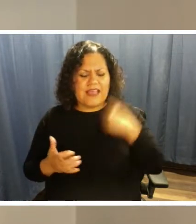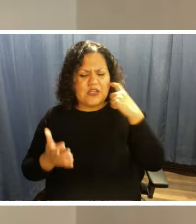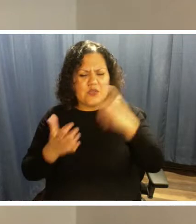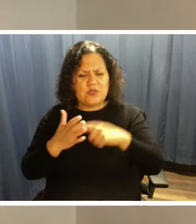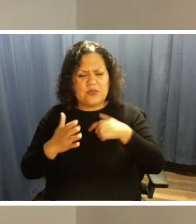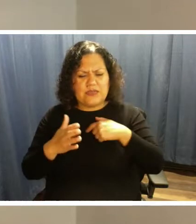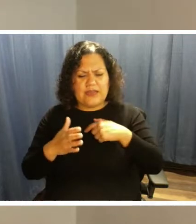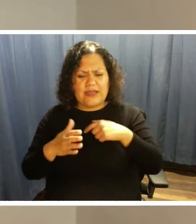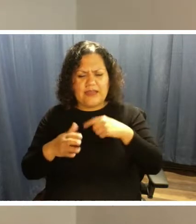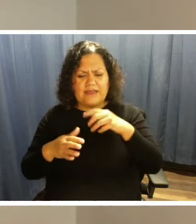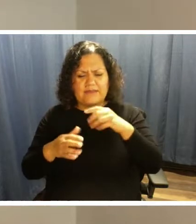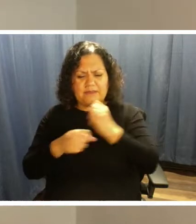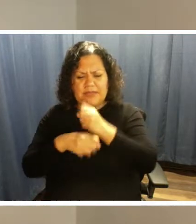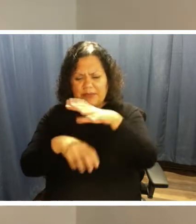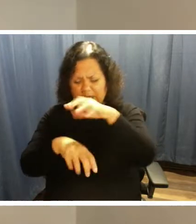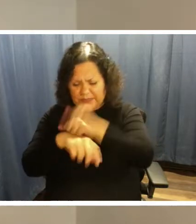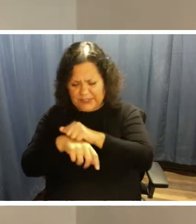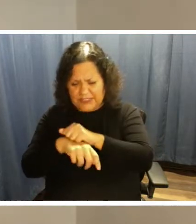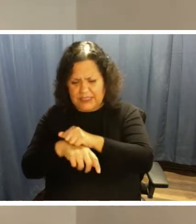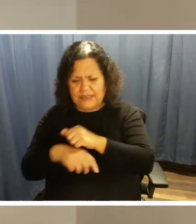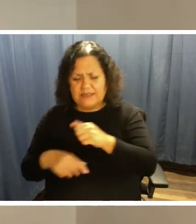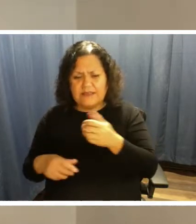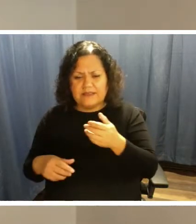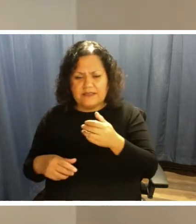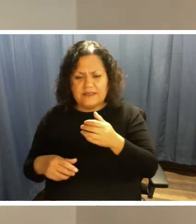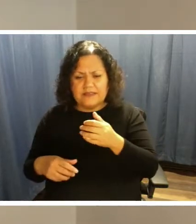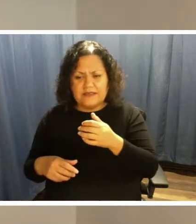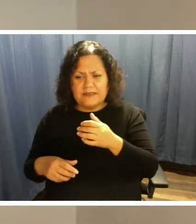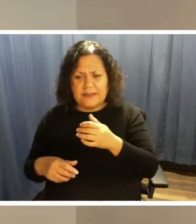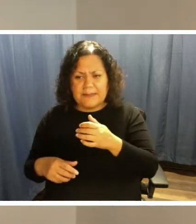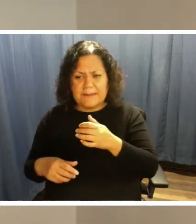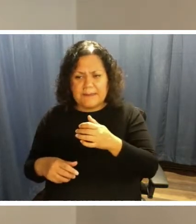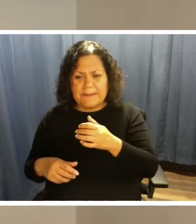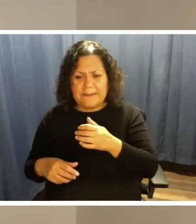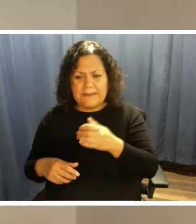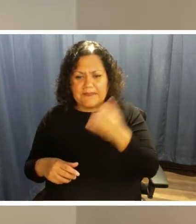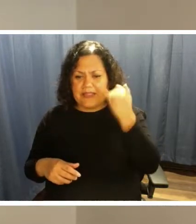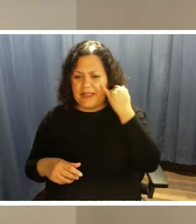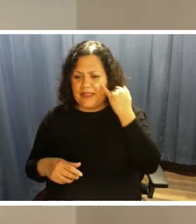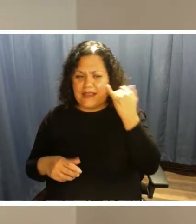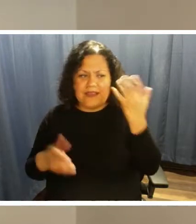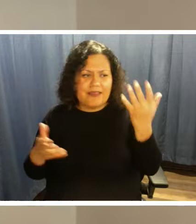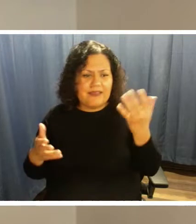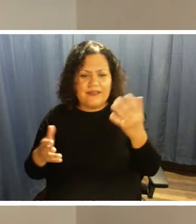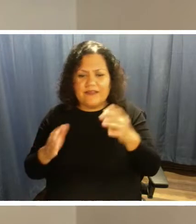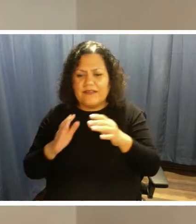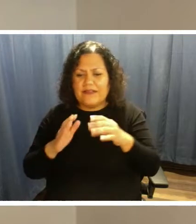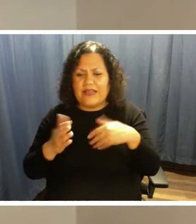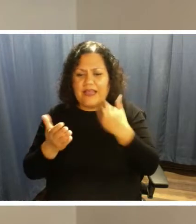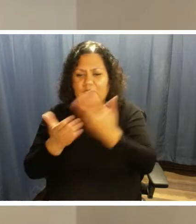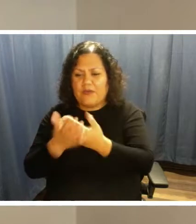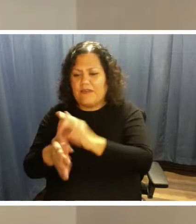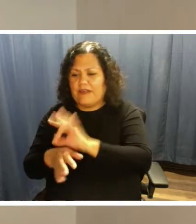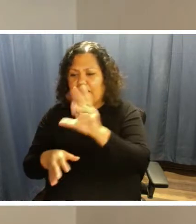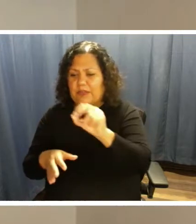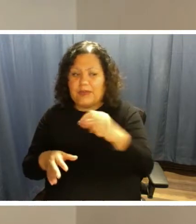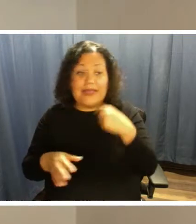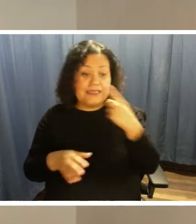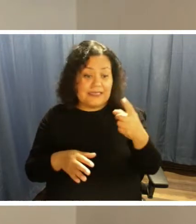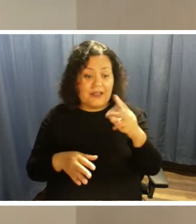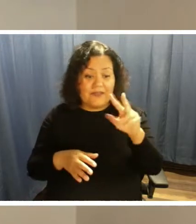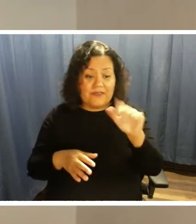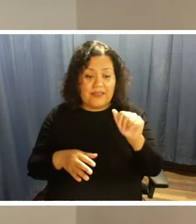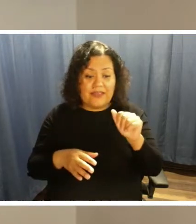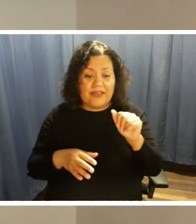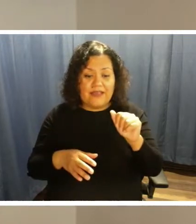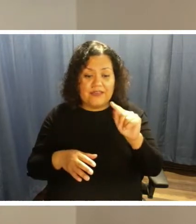typically, if I've got to be there by 930, I tell them by 930, and I notice